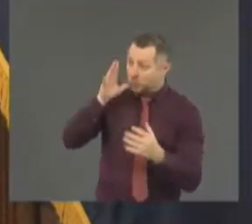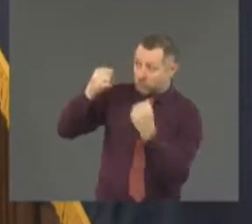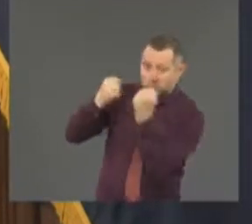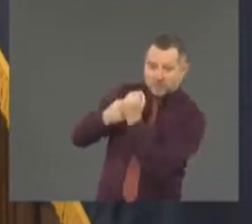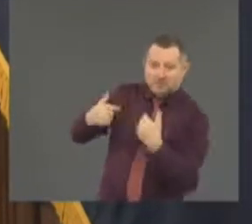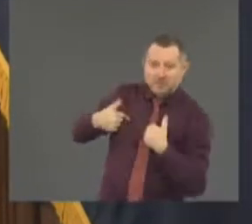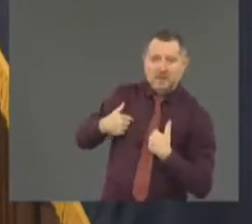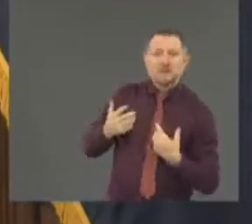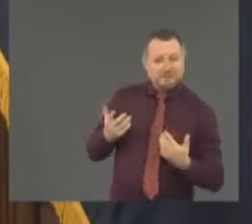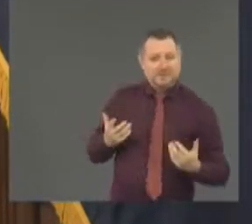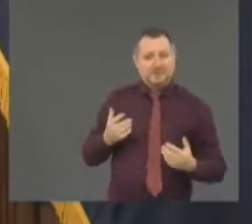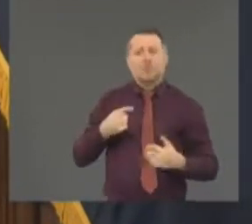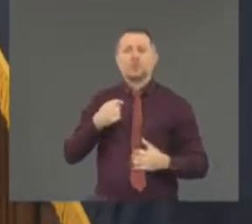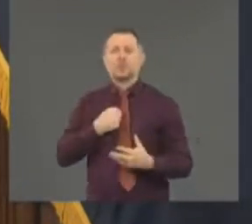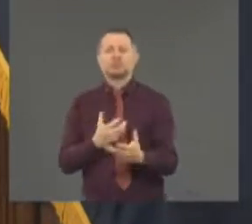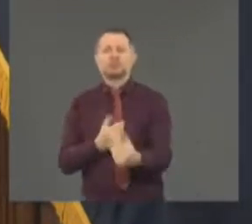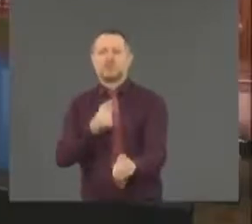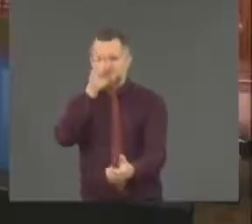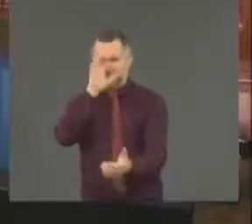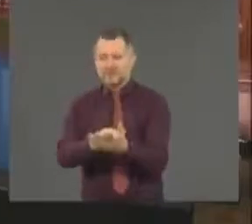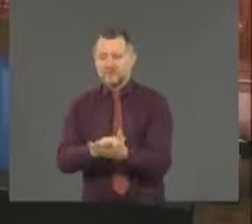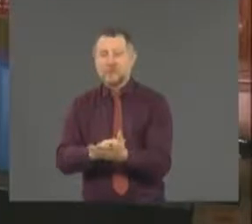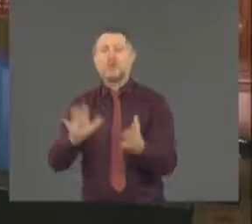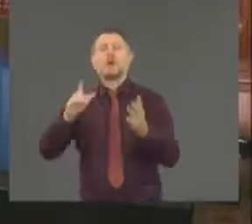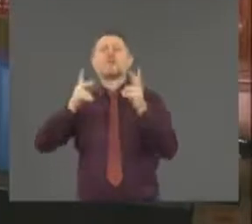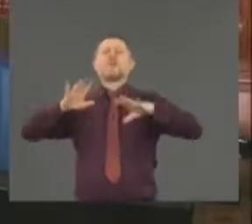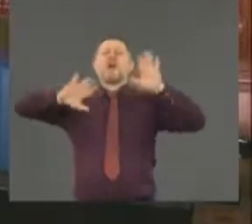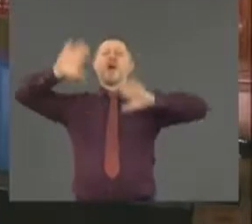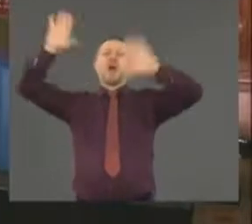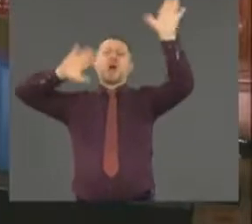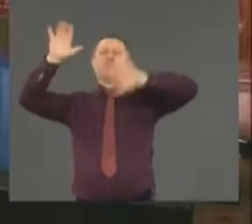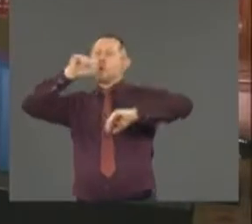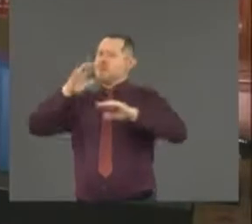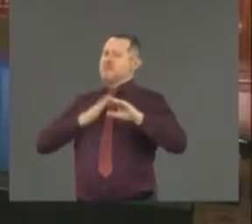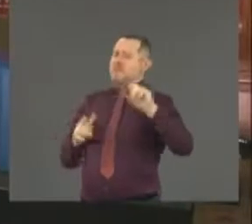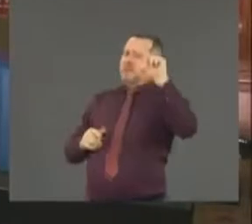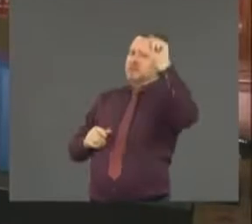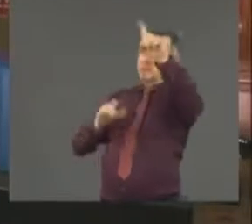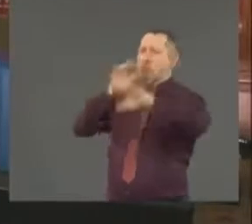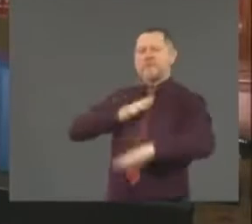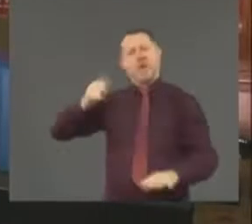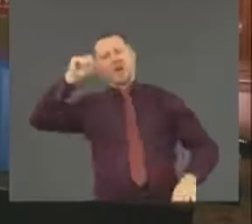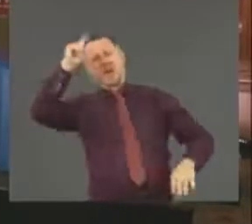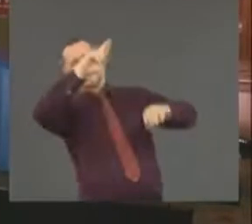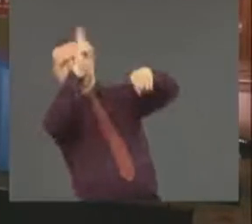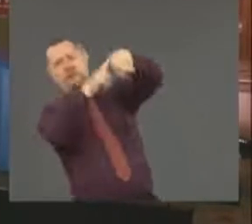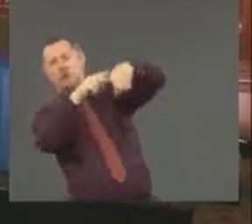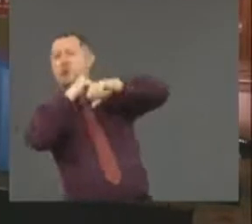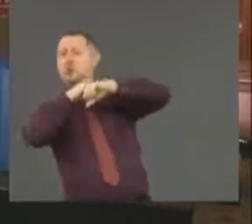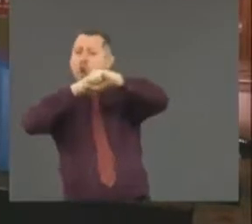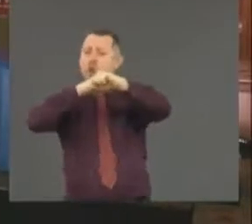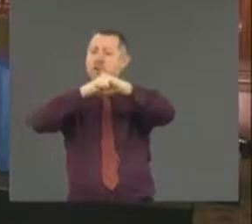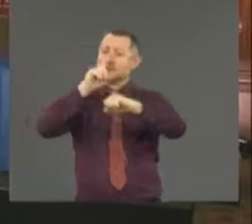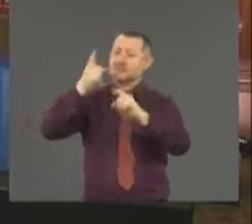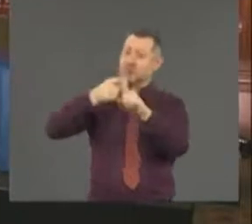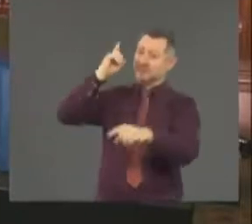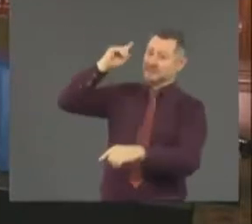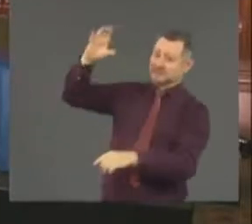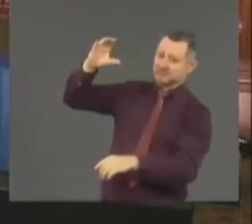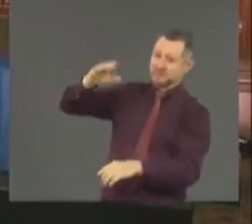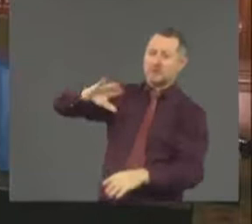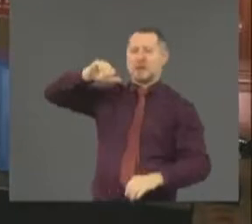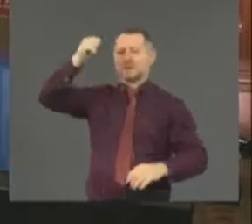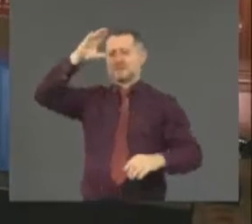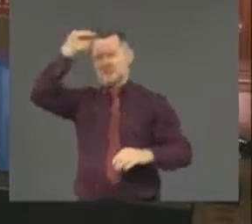they can do it. Are you requested to send National Guard members to D.C.? Have you spoken to Commissioner Shea? Have you made your